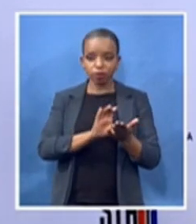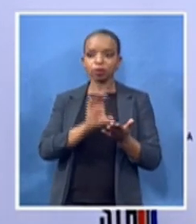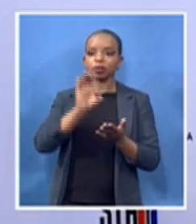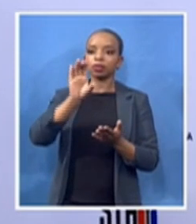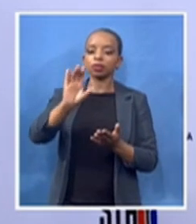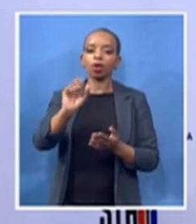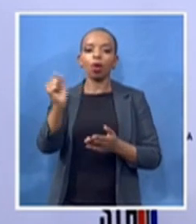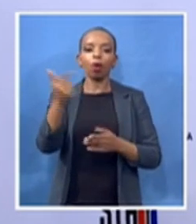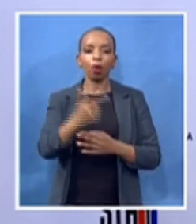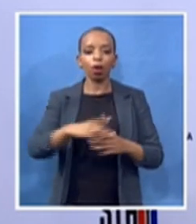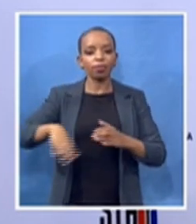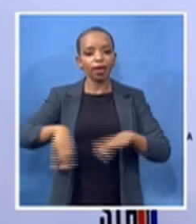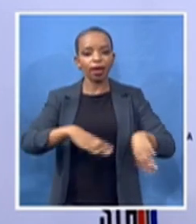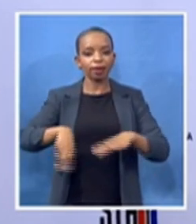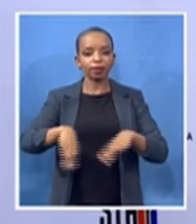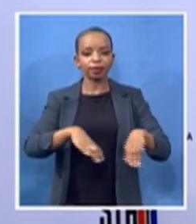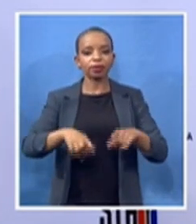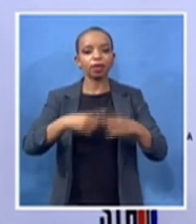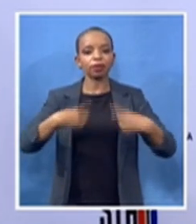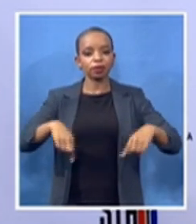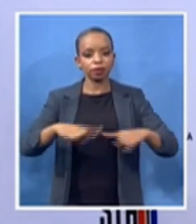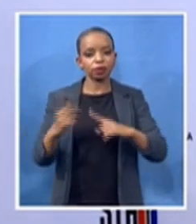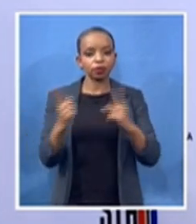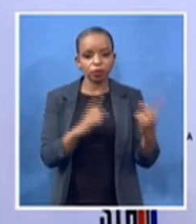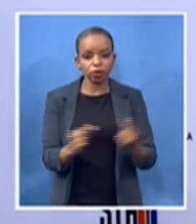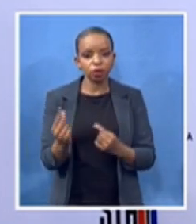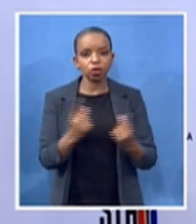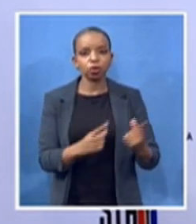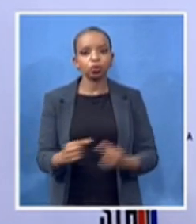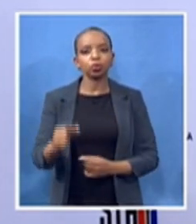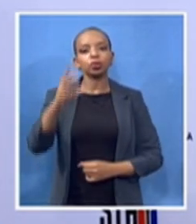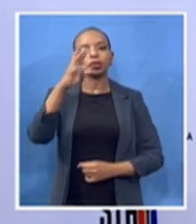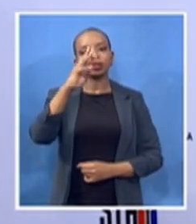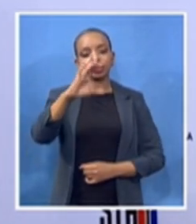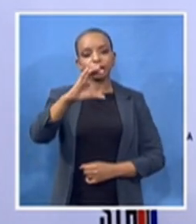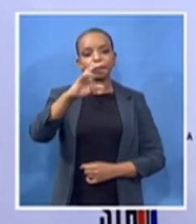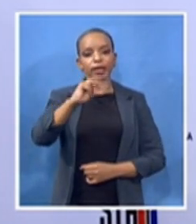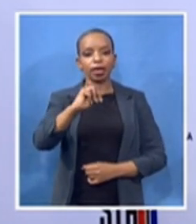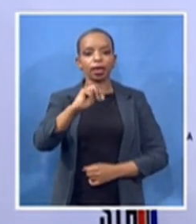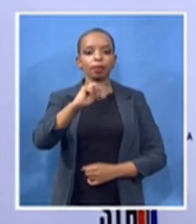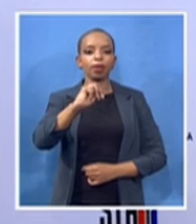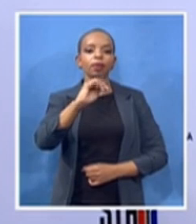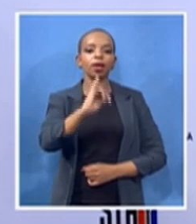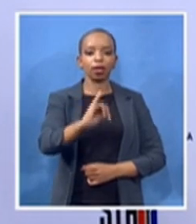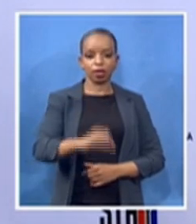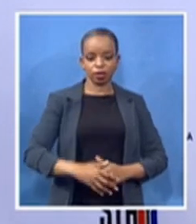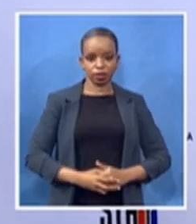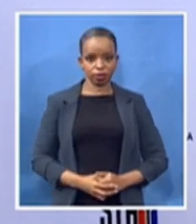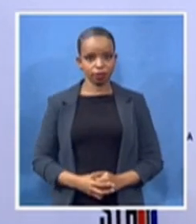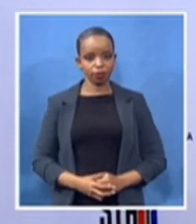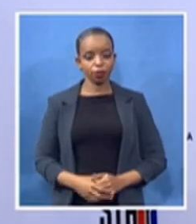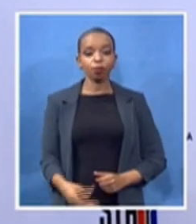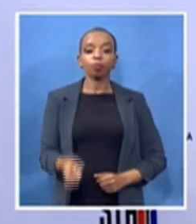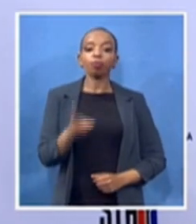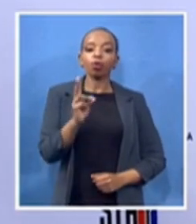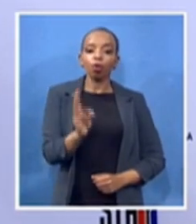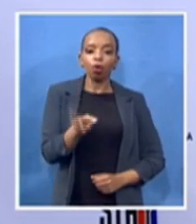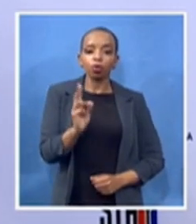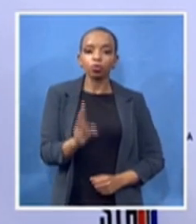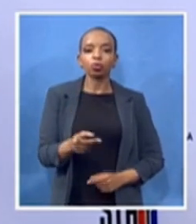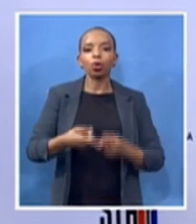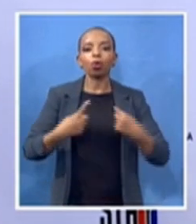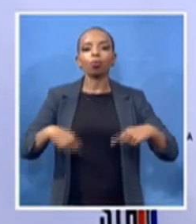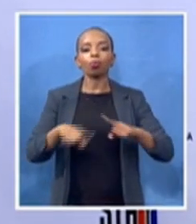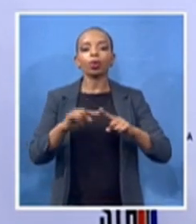as the cmmi also uh the reconnecting with universities that feature umam